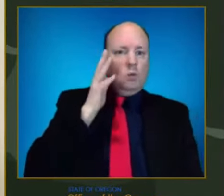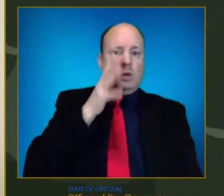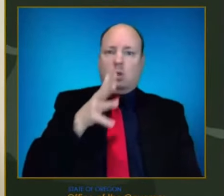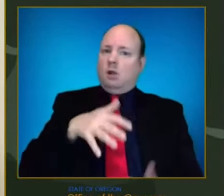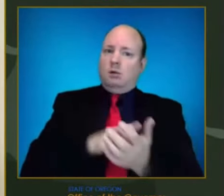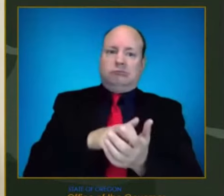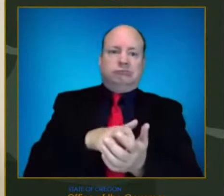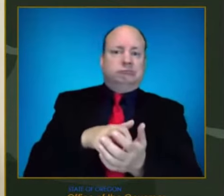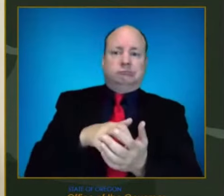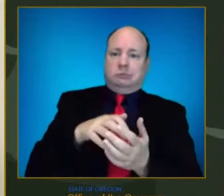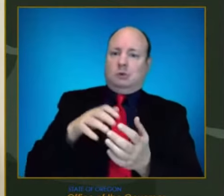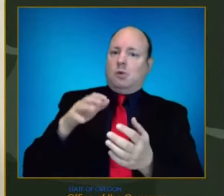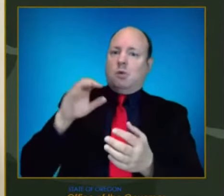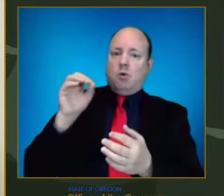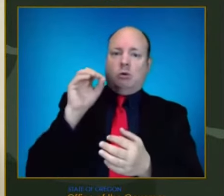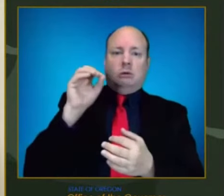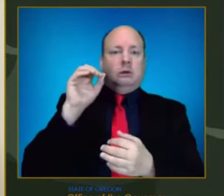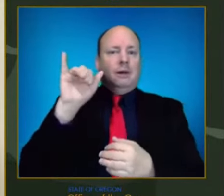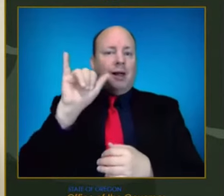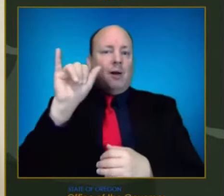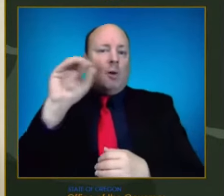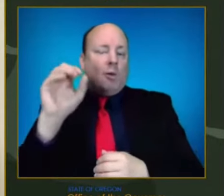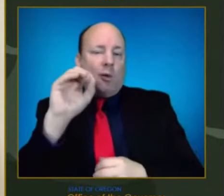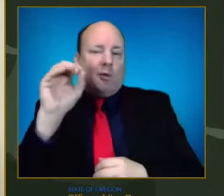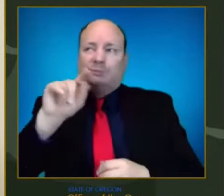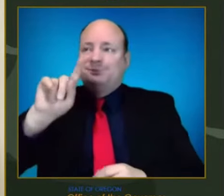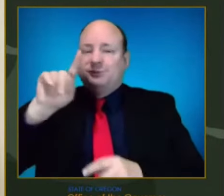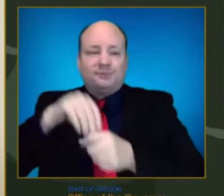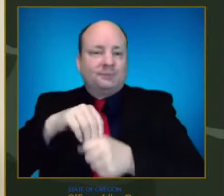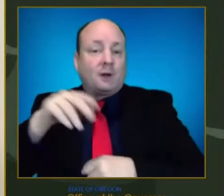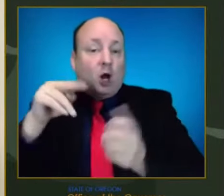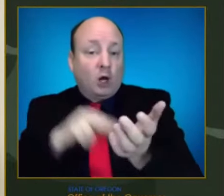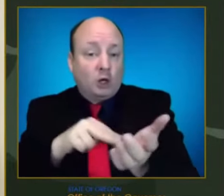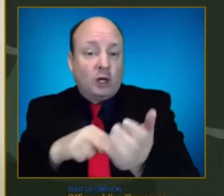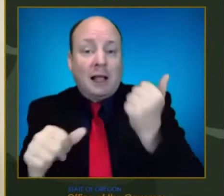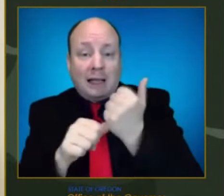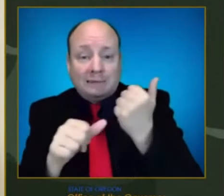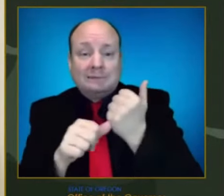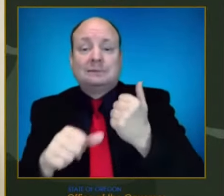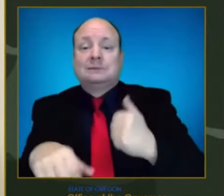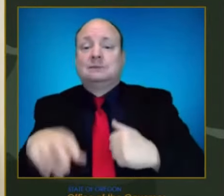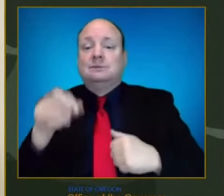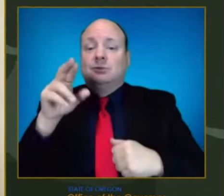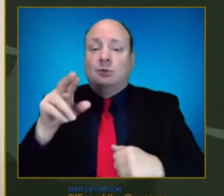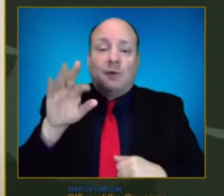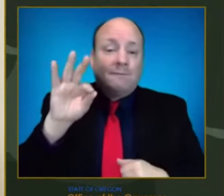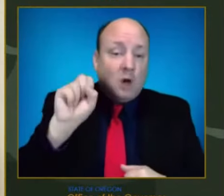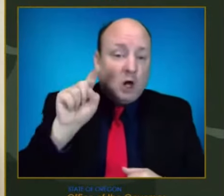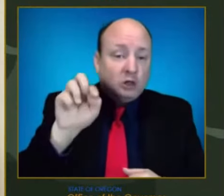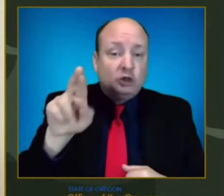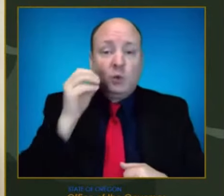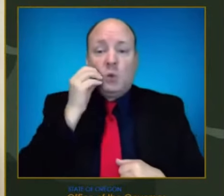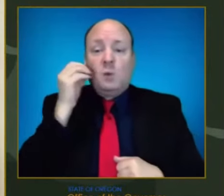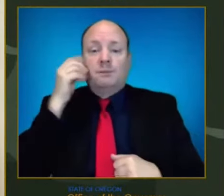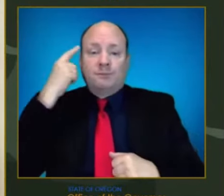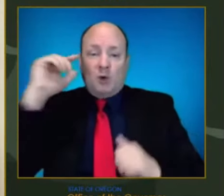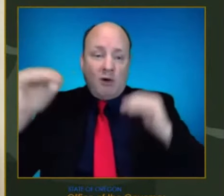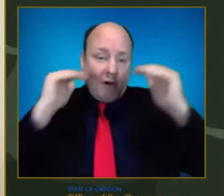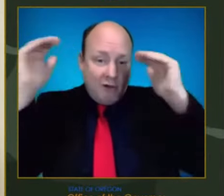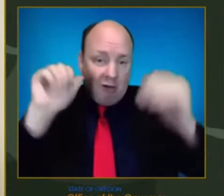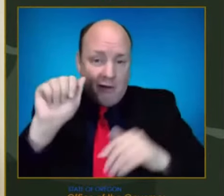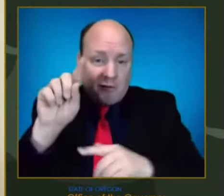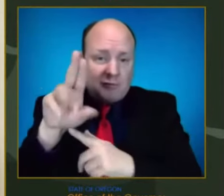living and that are in congregate care that are in adult foster homes. So that will be the focus. I have to say,